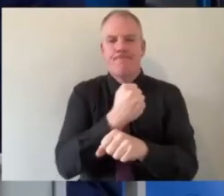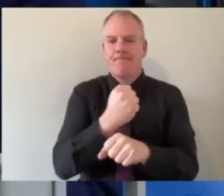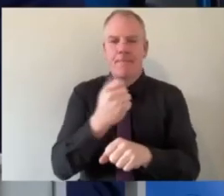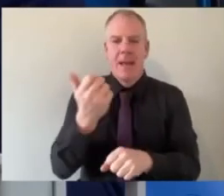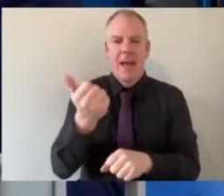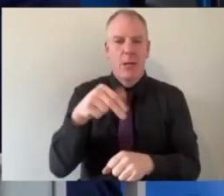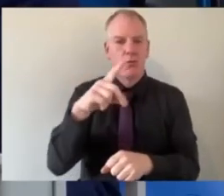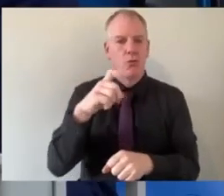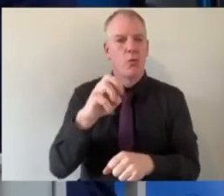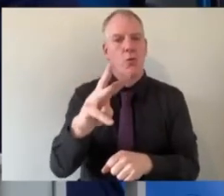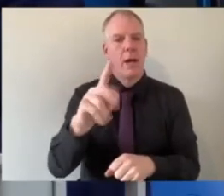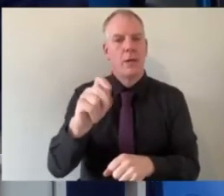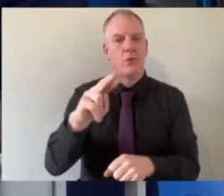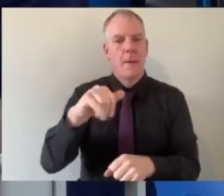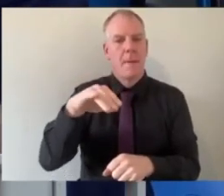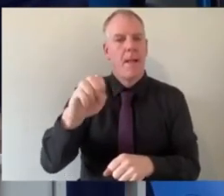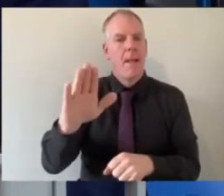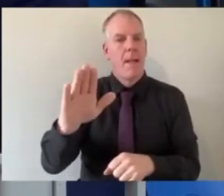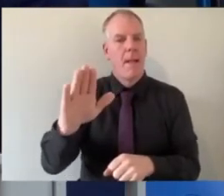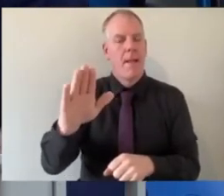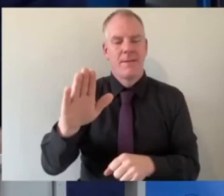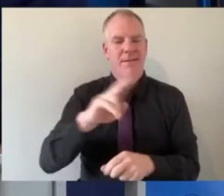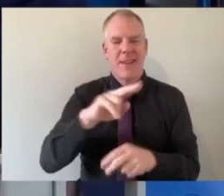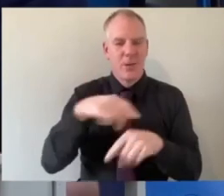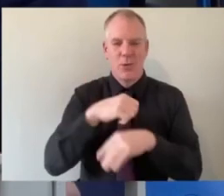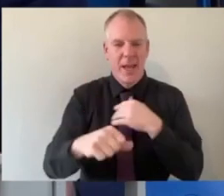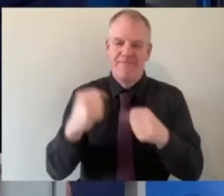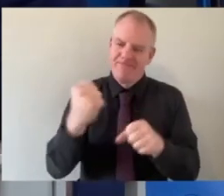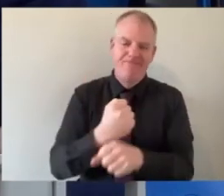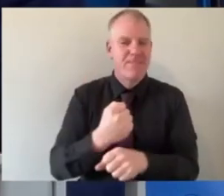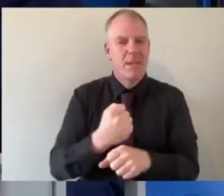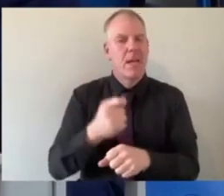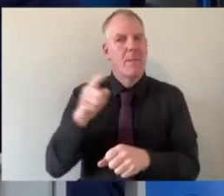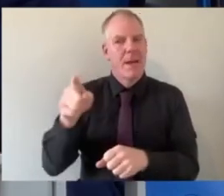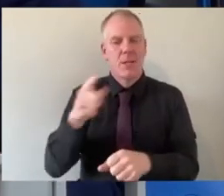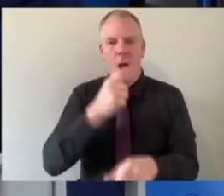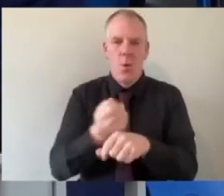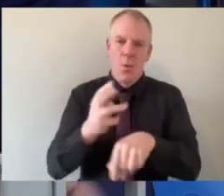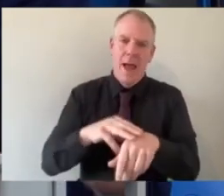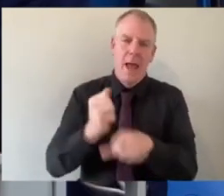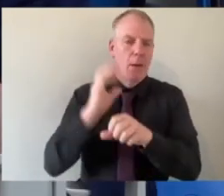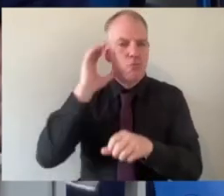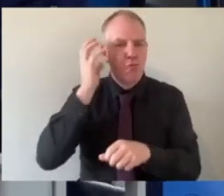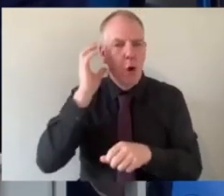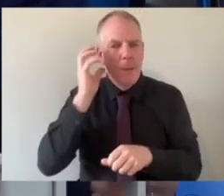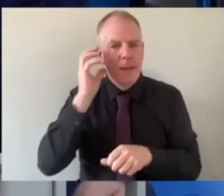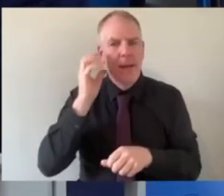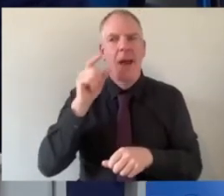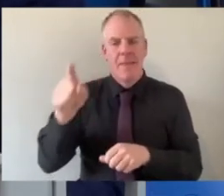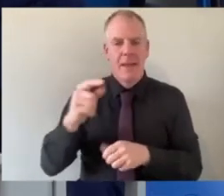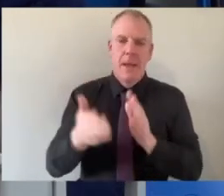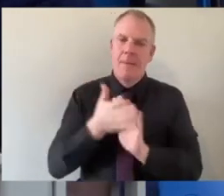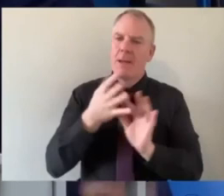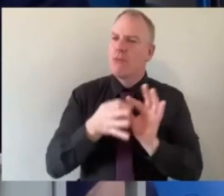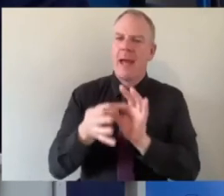well and the rugby was that it continues to build relationships right across these islands independent of where people's